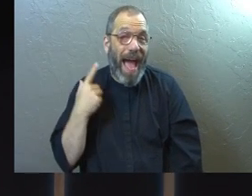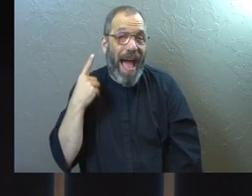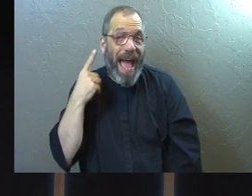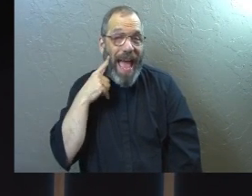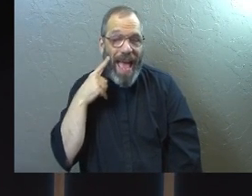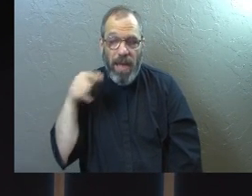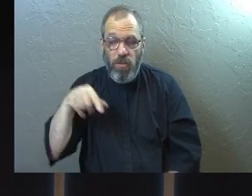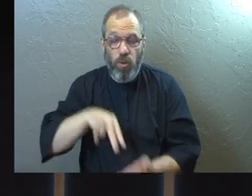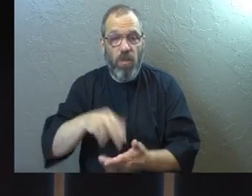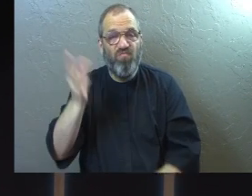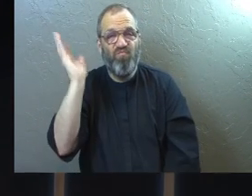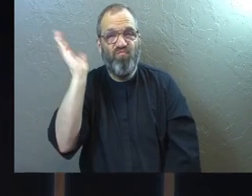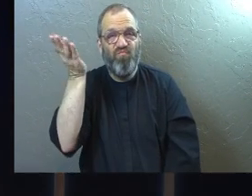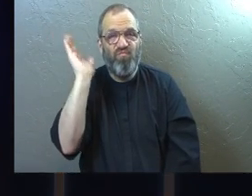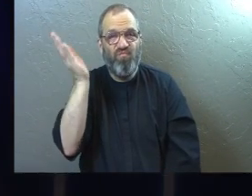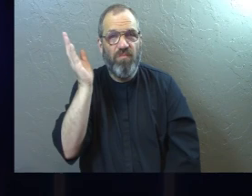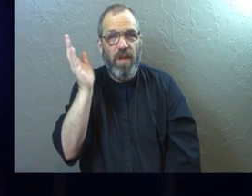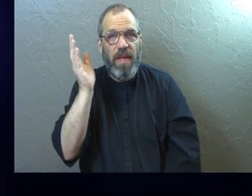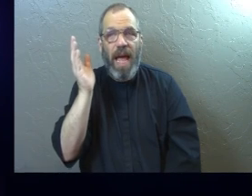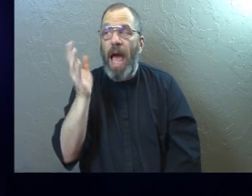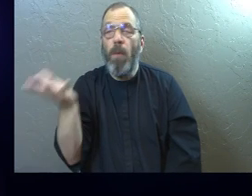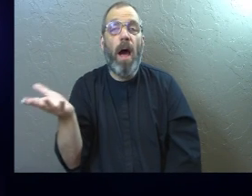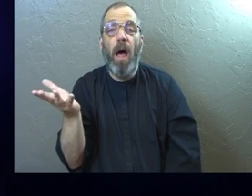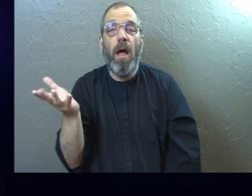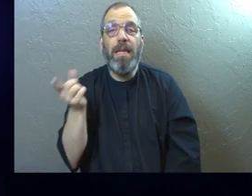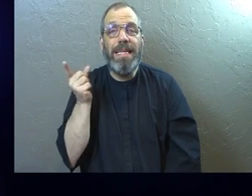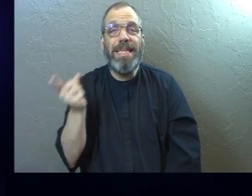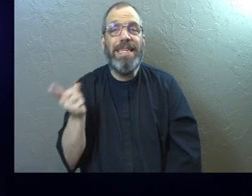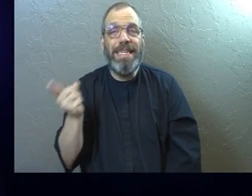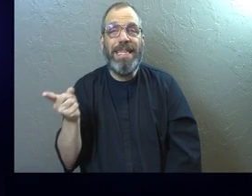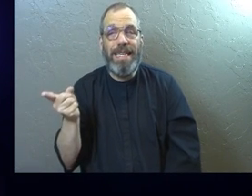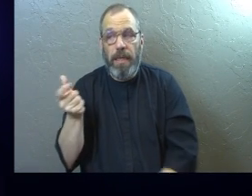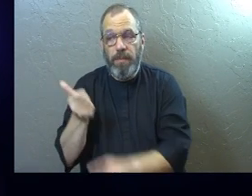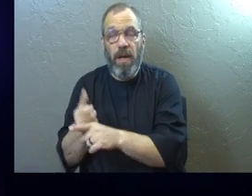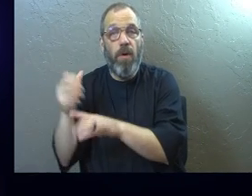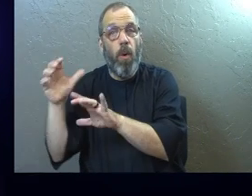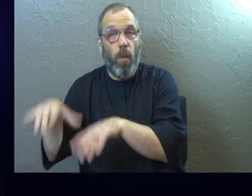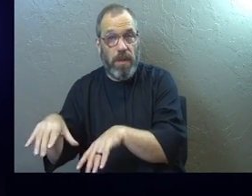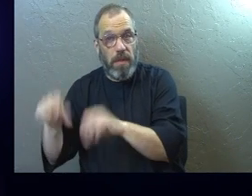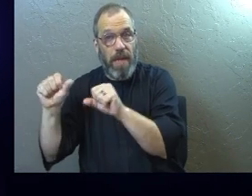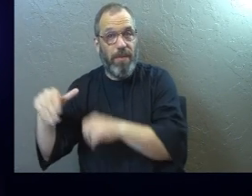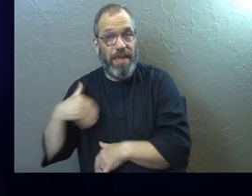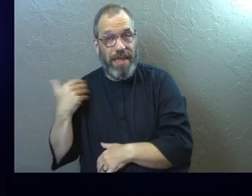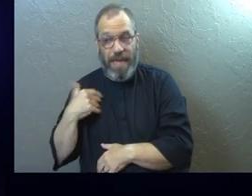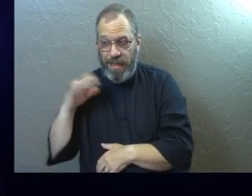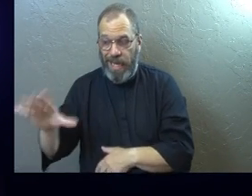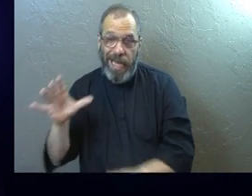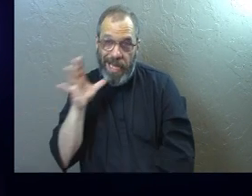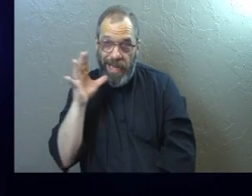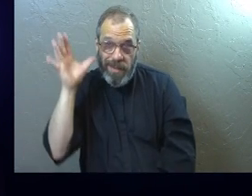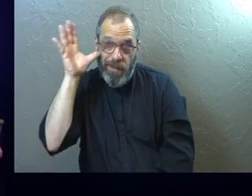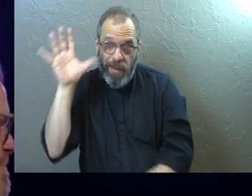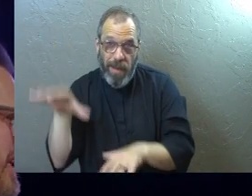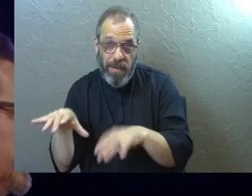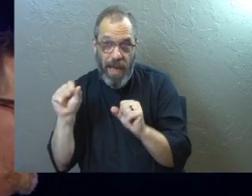give a talk once. And he made the whole talk about the fact that he was adopted. And his parents had adopted him. He had met his